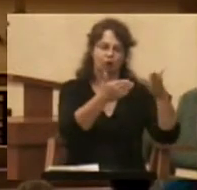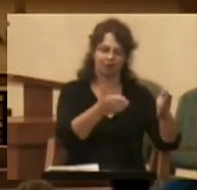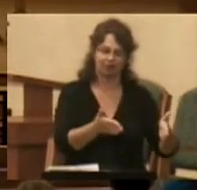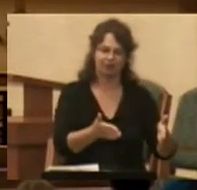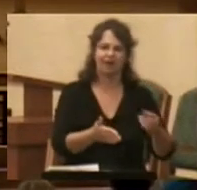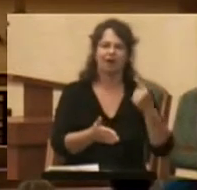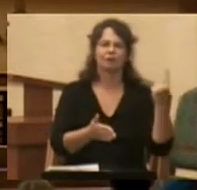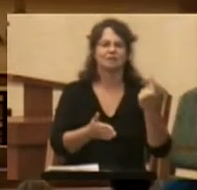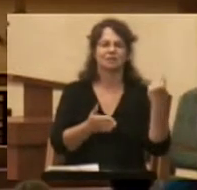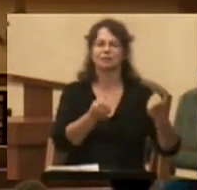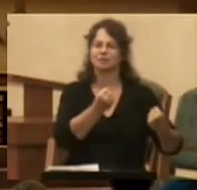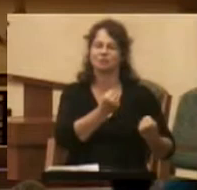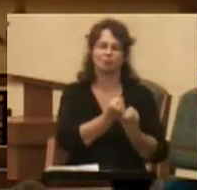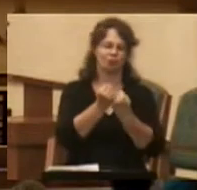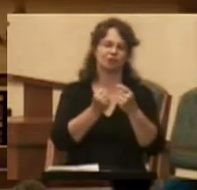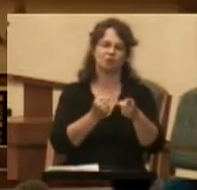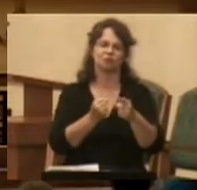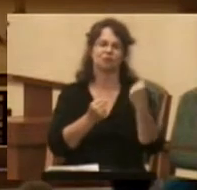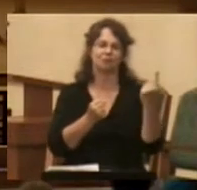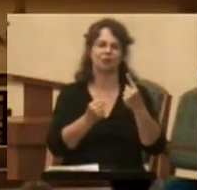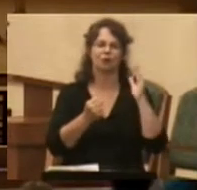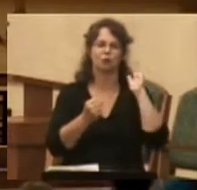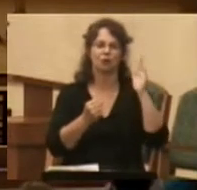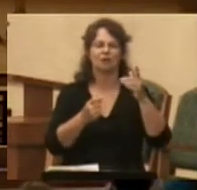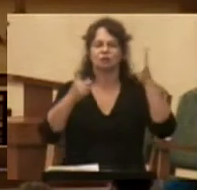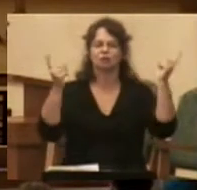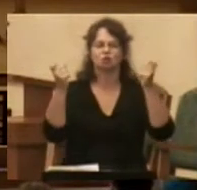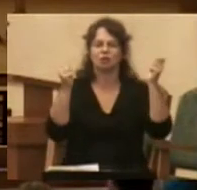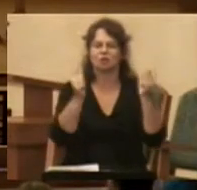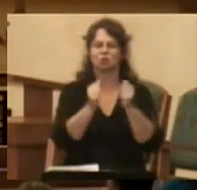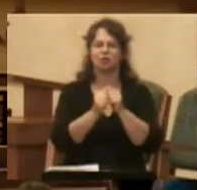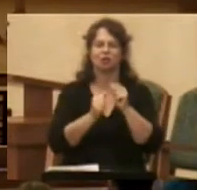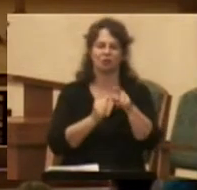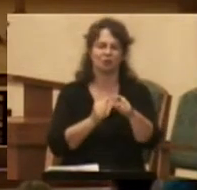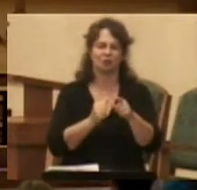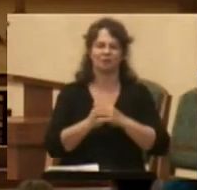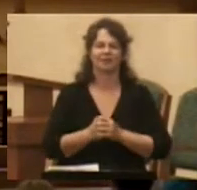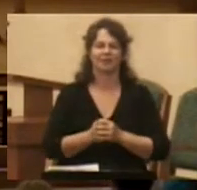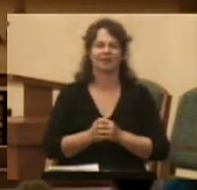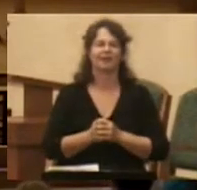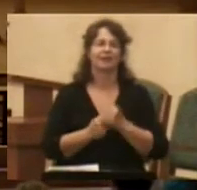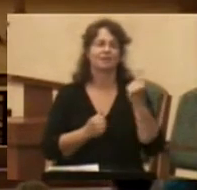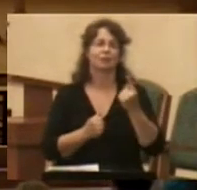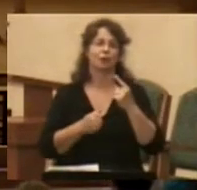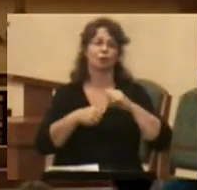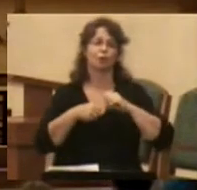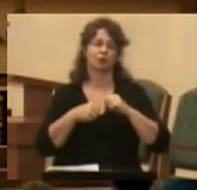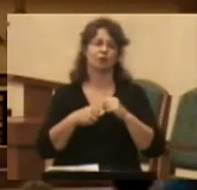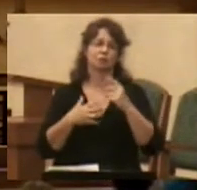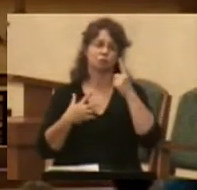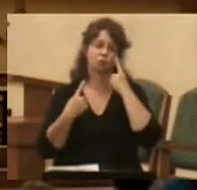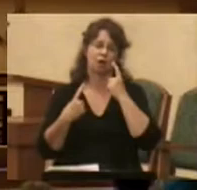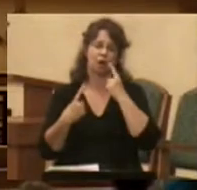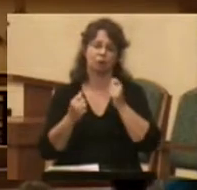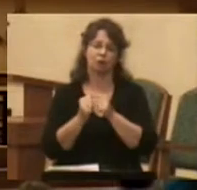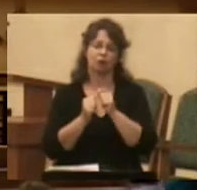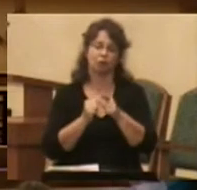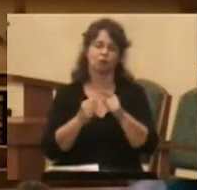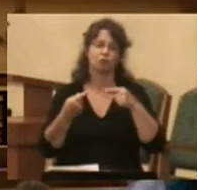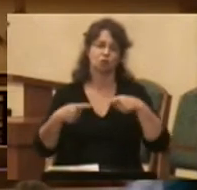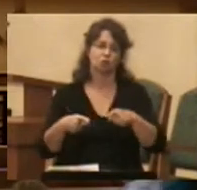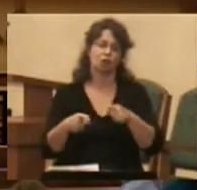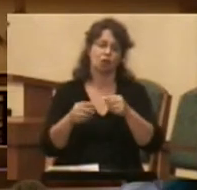There was someone who would rejoice with you when there was celebration and one who would mourn with you over loss.